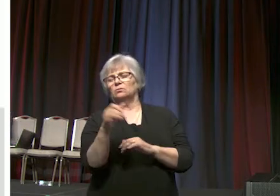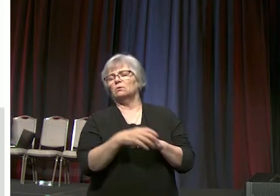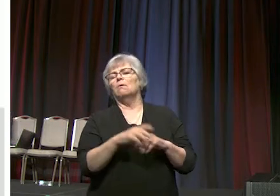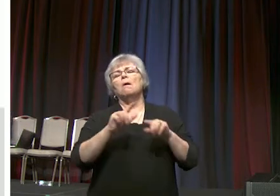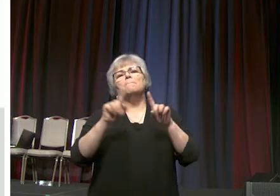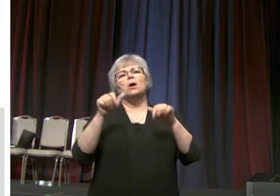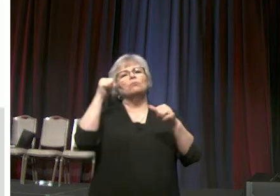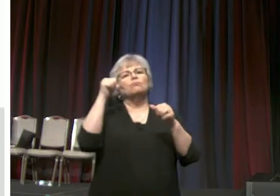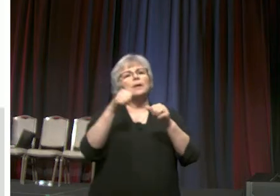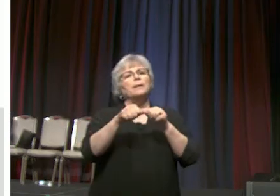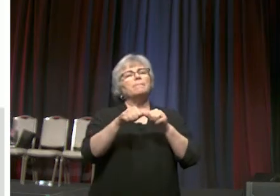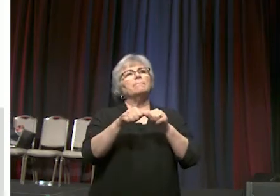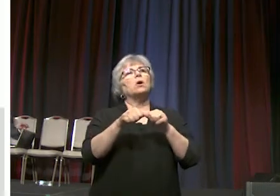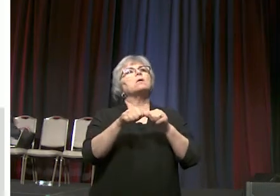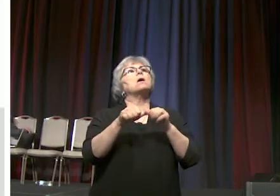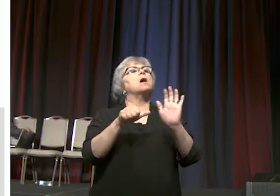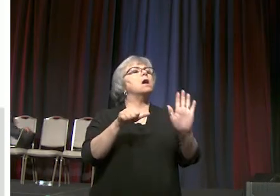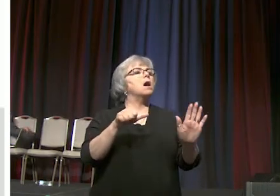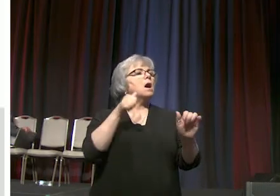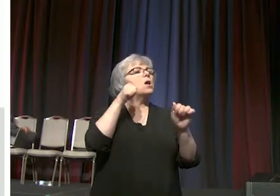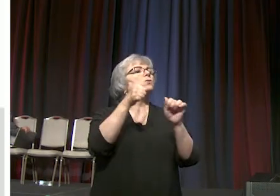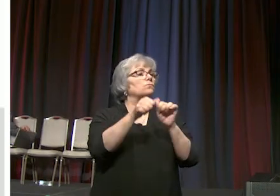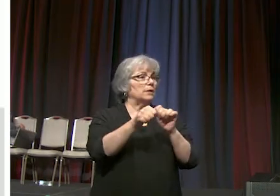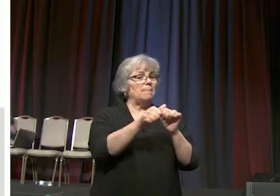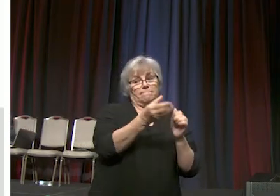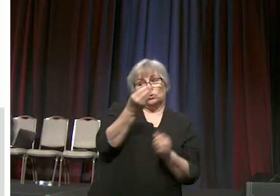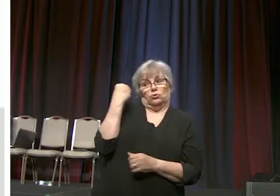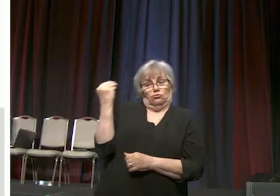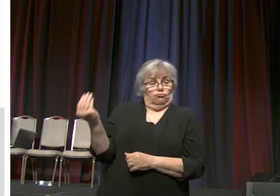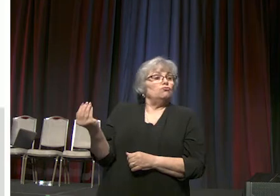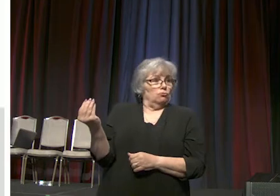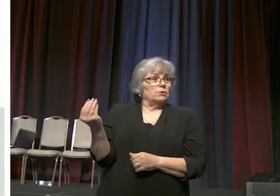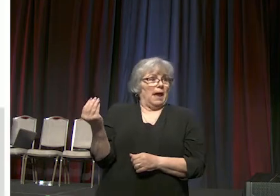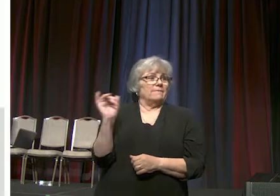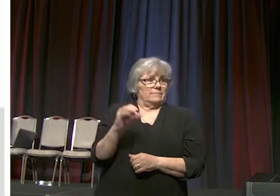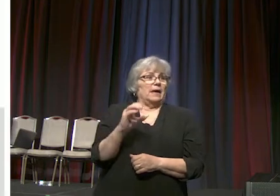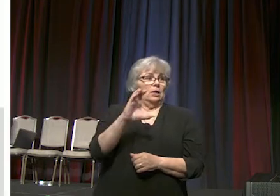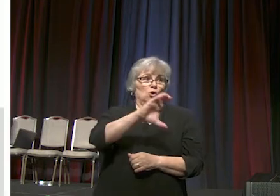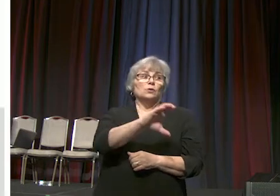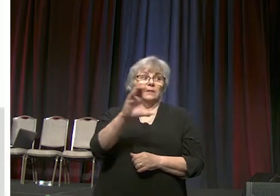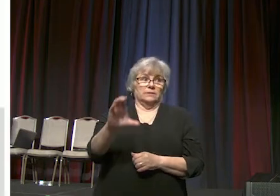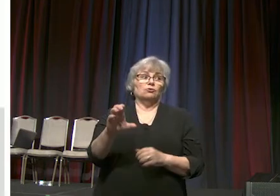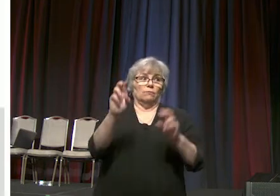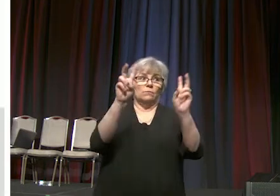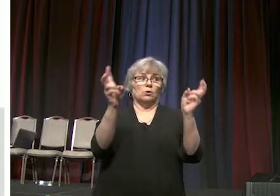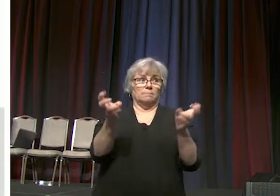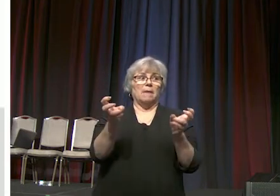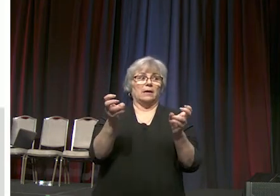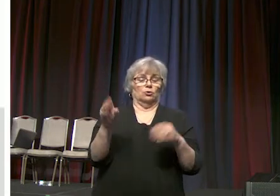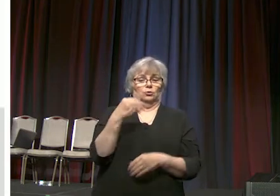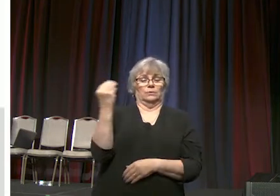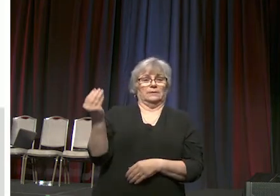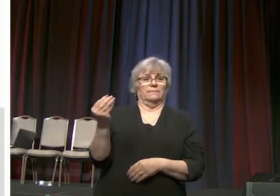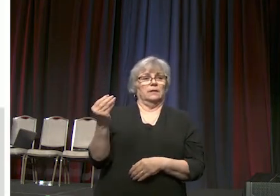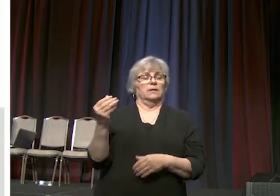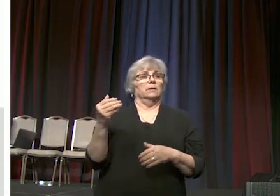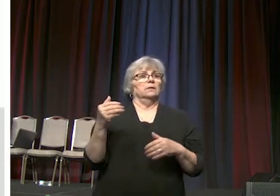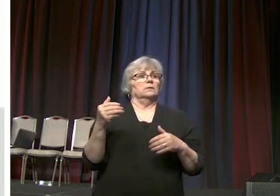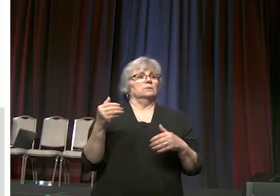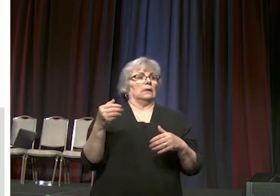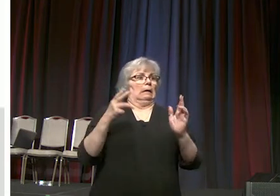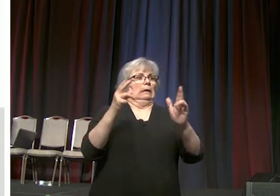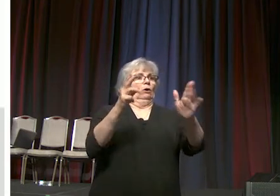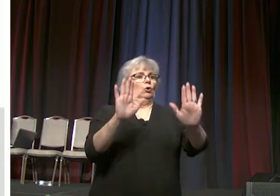remember and recall the assignment that the standing committee on central conference matters was given uh moving uh